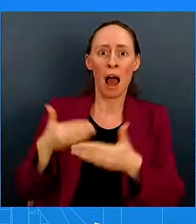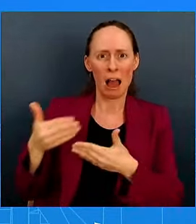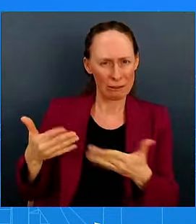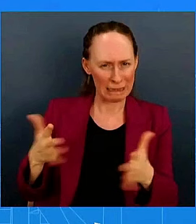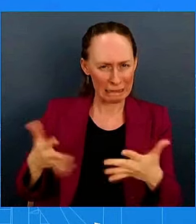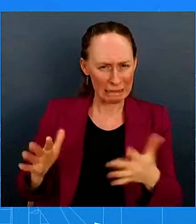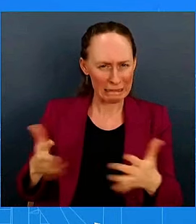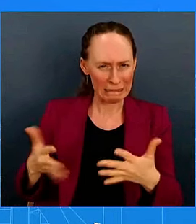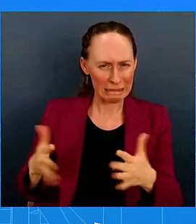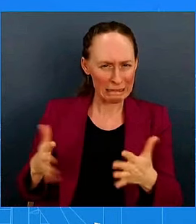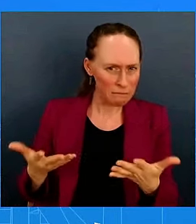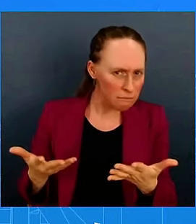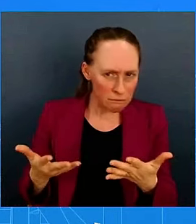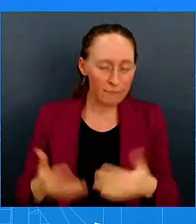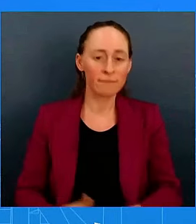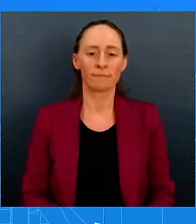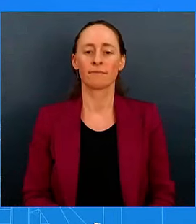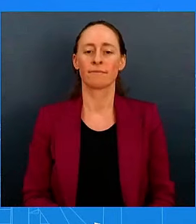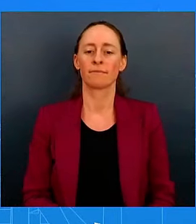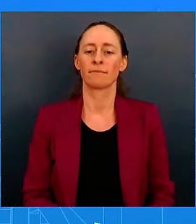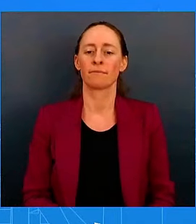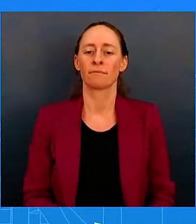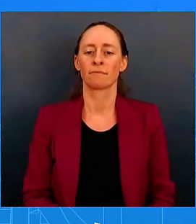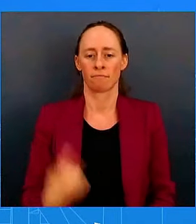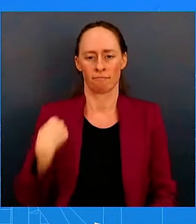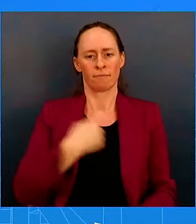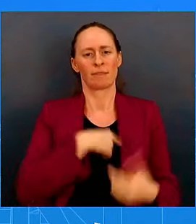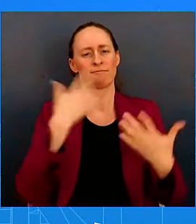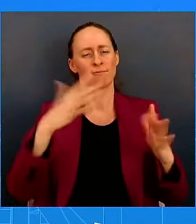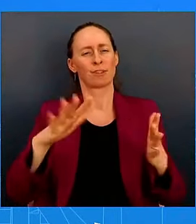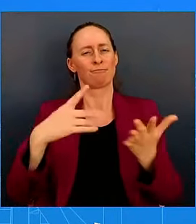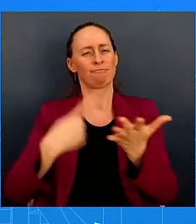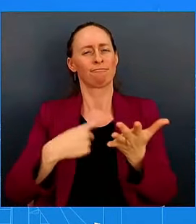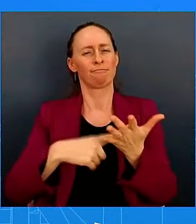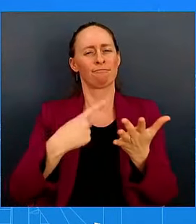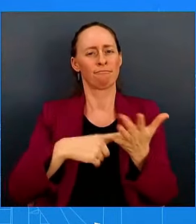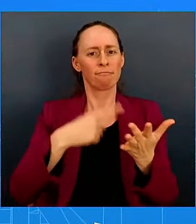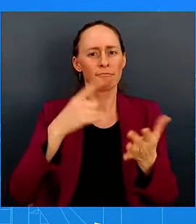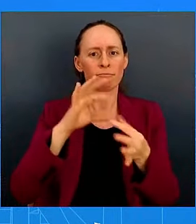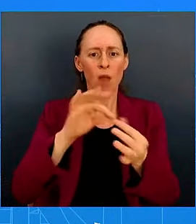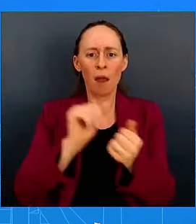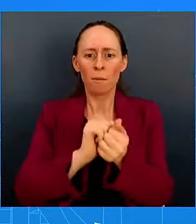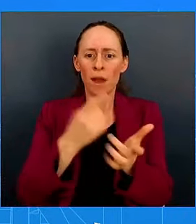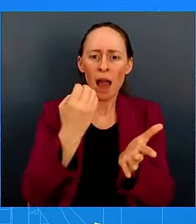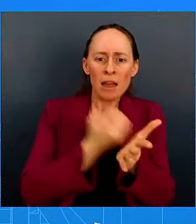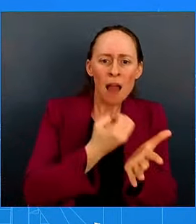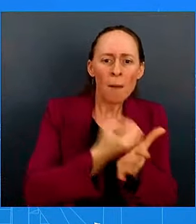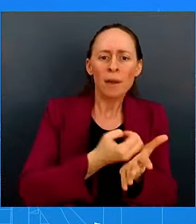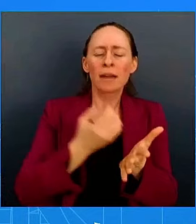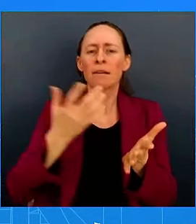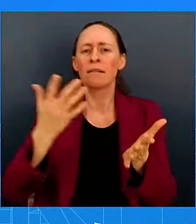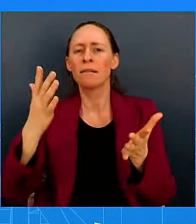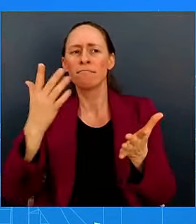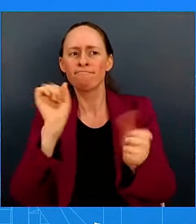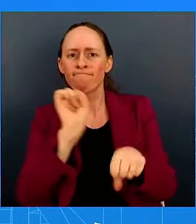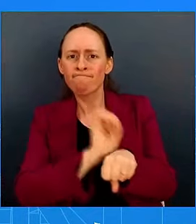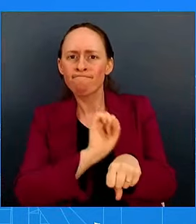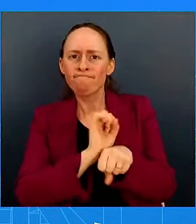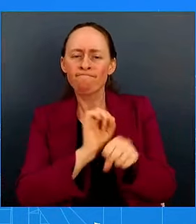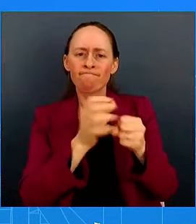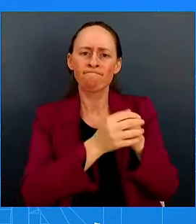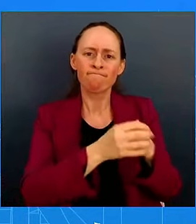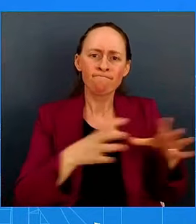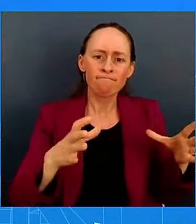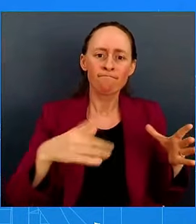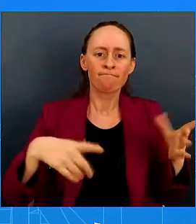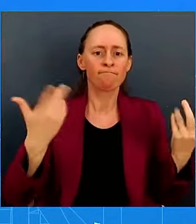out some of the positive things that they have said about the economy and about certainly the unemployment remaining low,